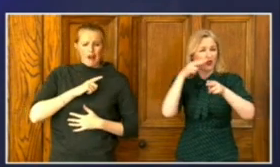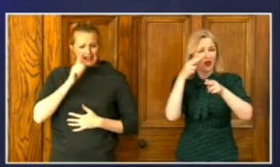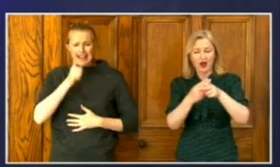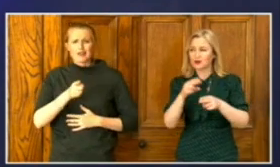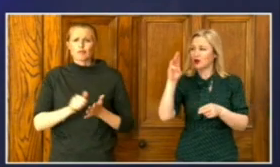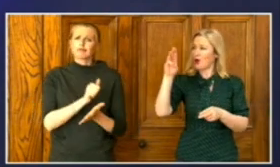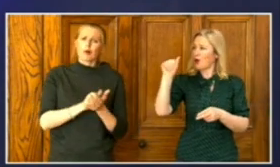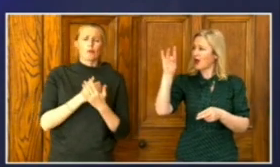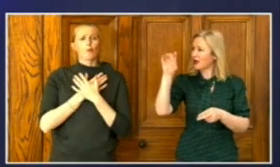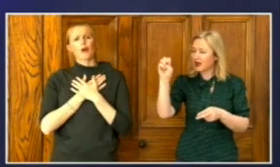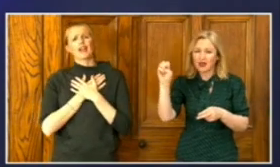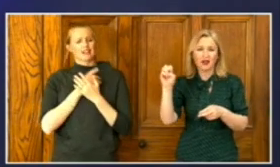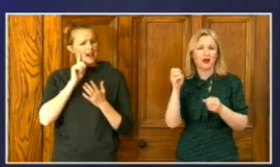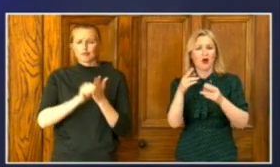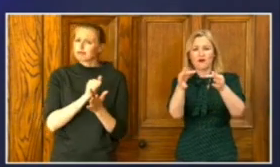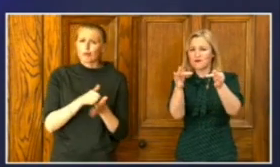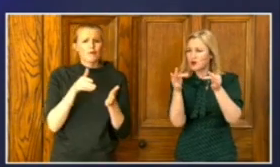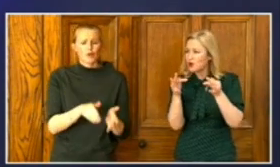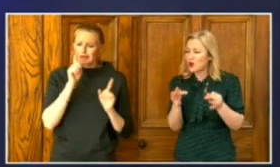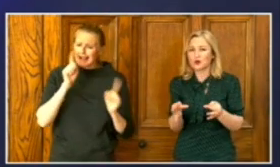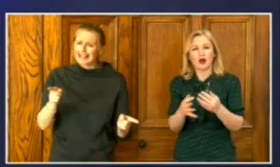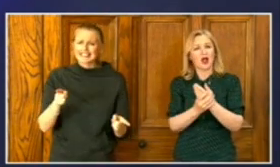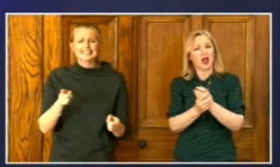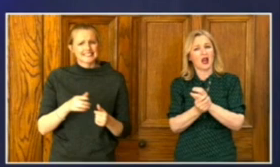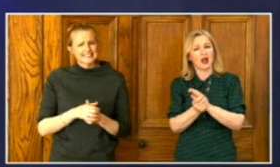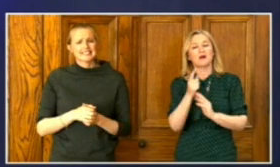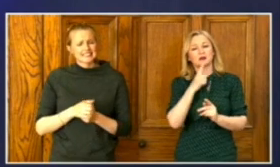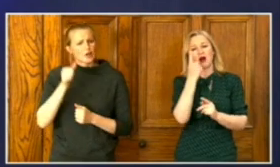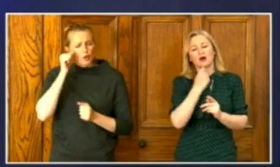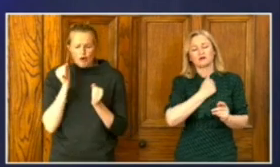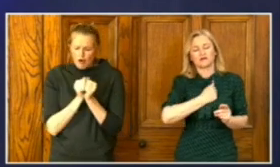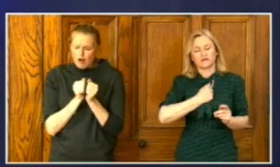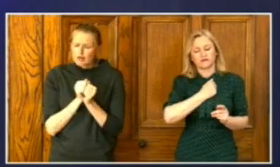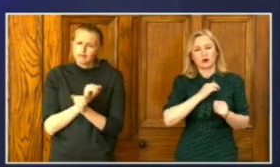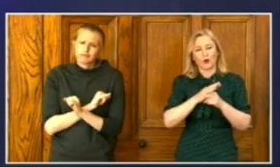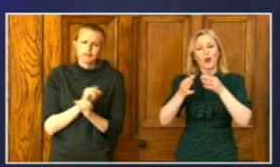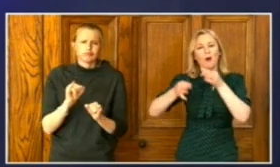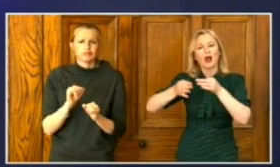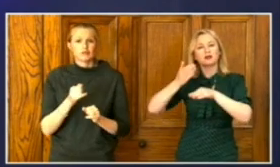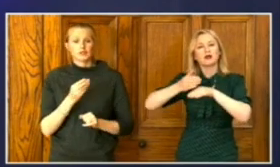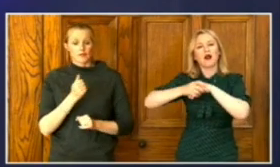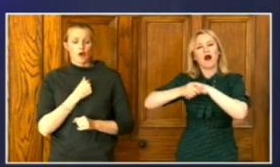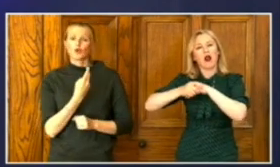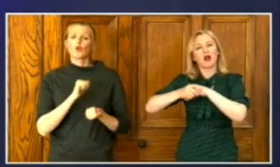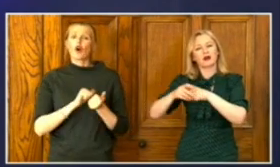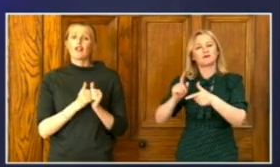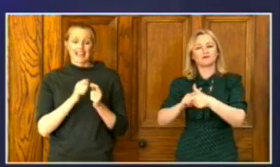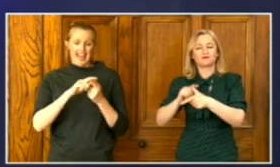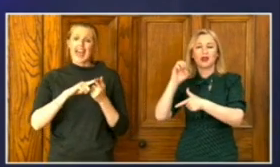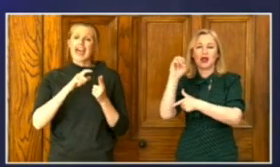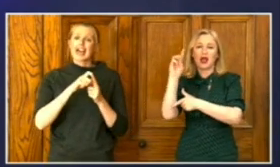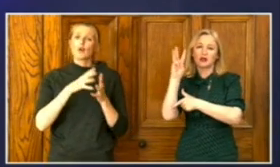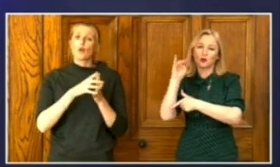I do want to take an opportunity to sympathise with political colleagues who are currently grieving. My colleague Edwin Poots,